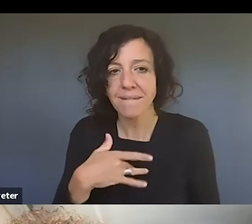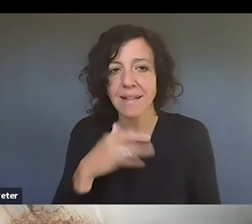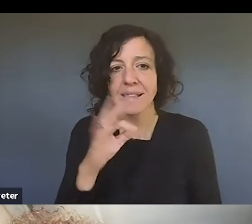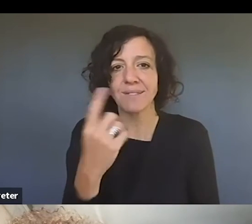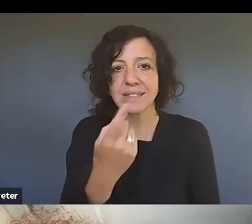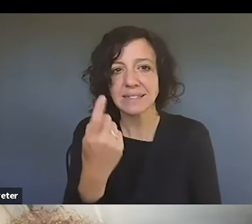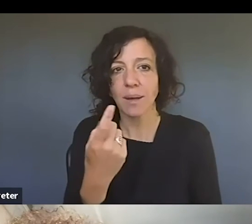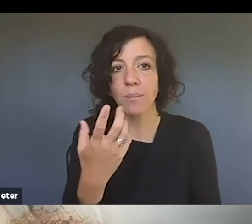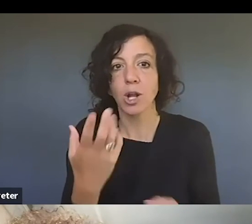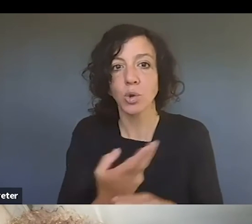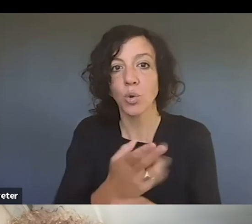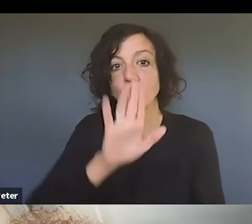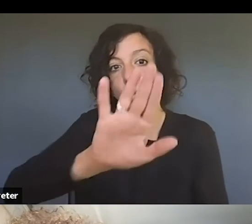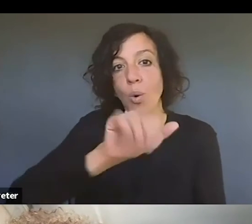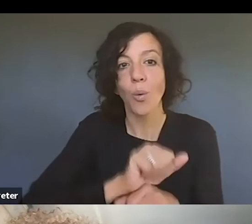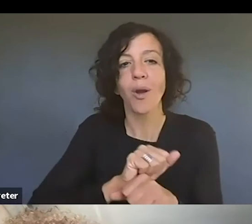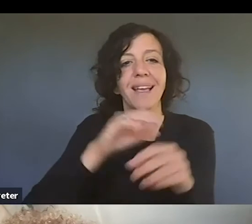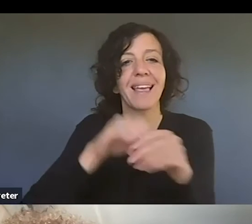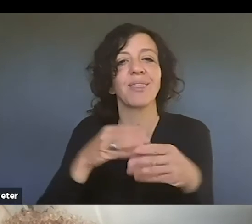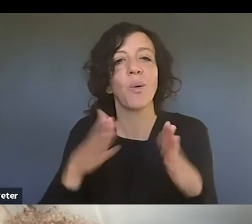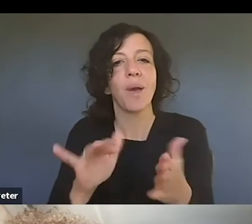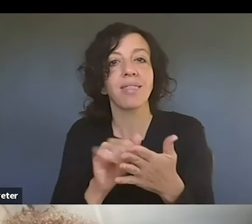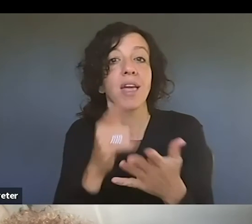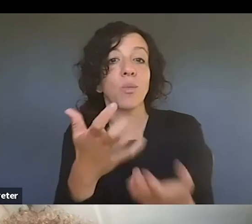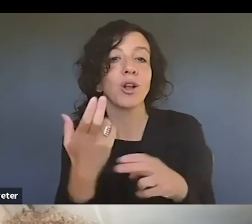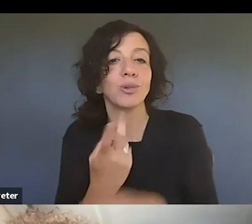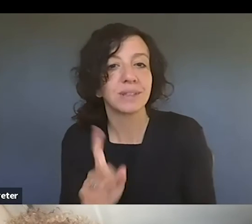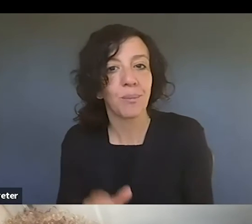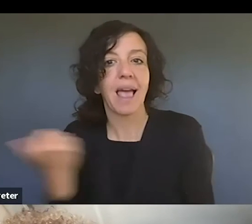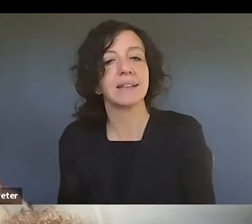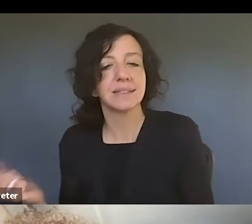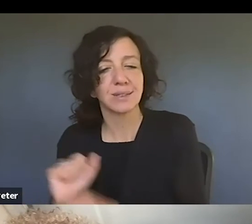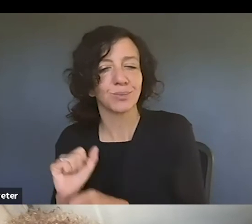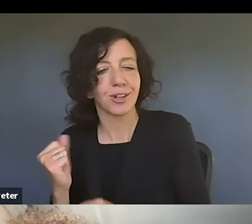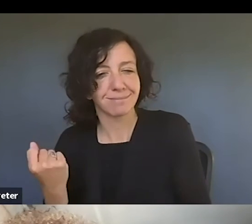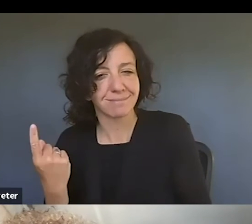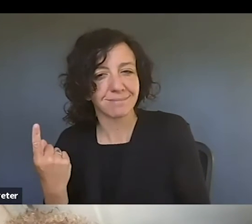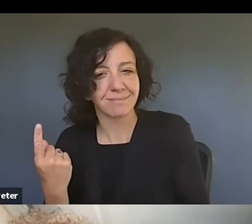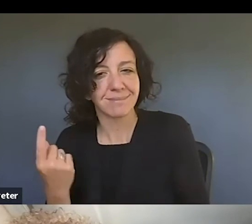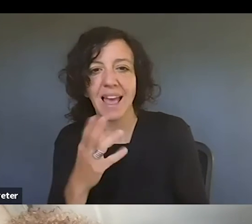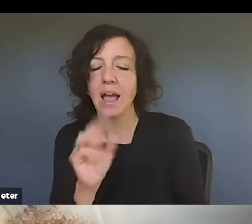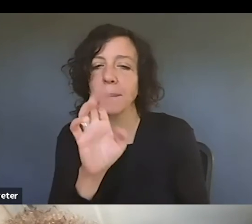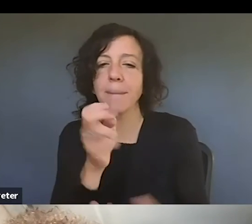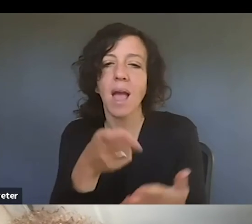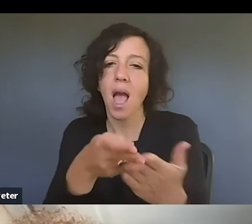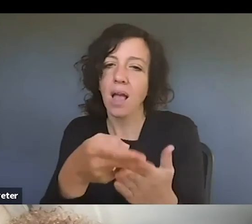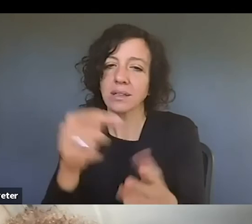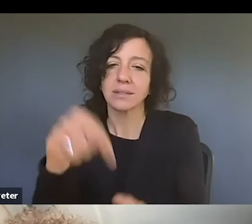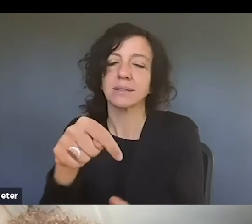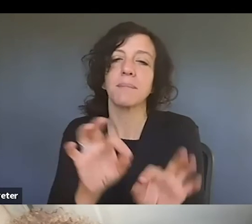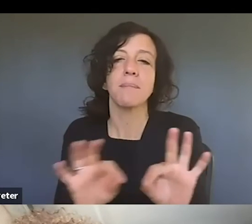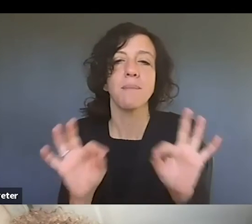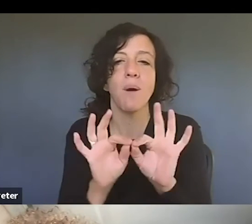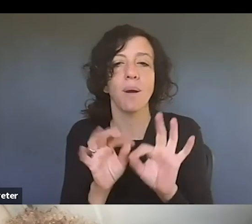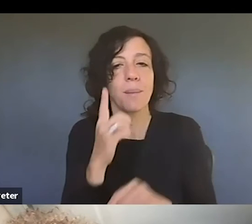way you're proposing to use somebody else's work. Um, and then be very honest because it's